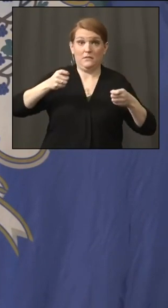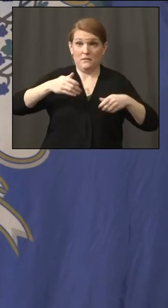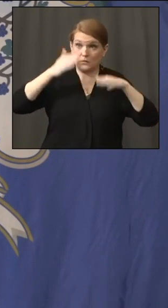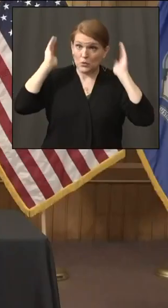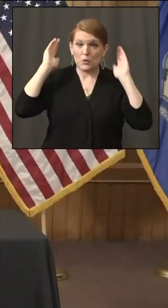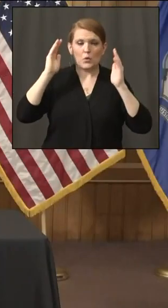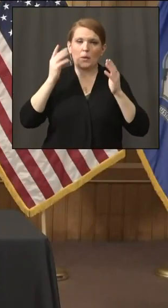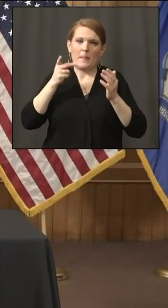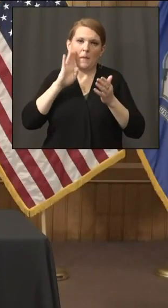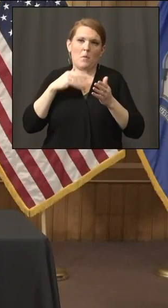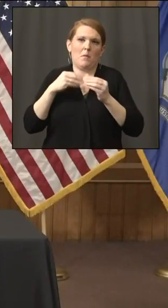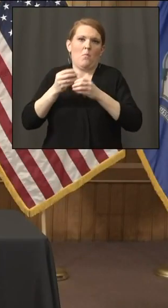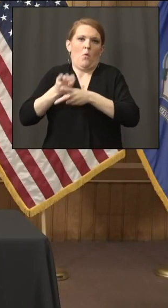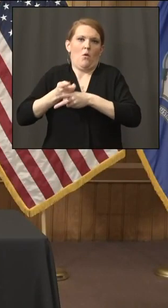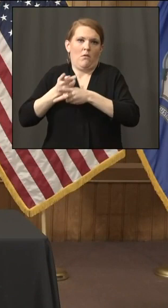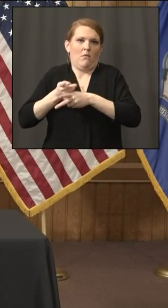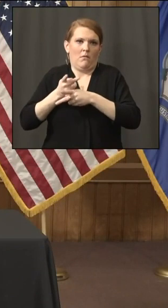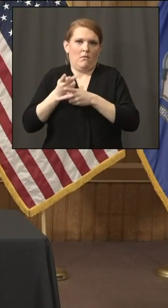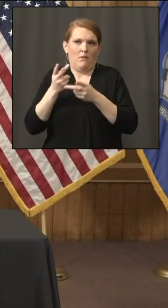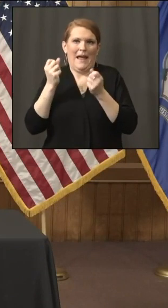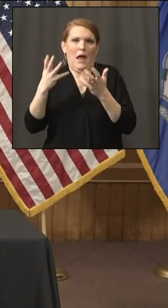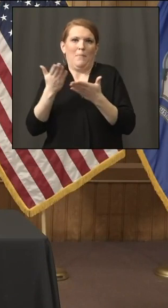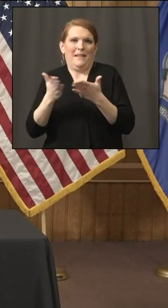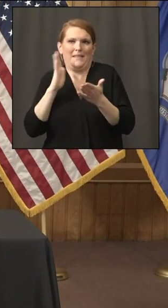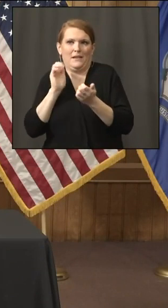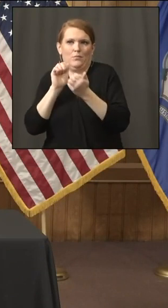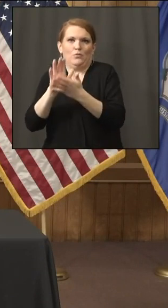Thank you. Connecticut Public Media.